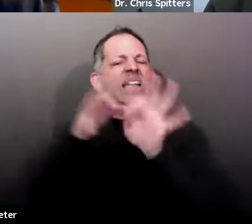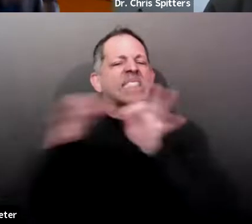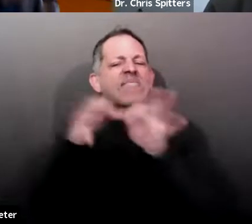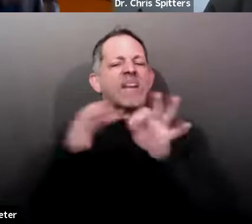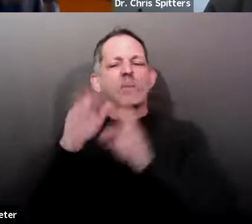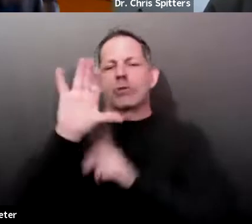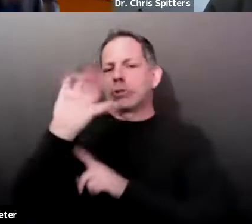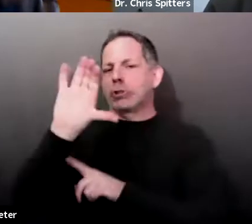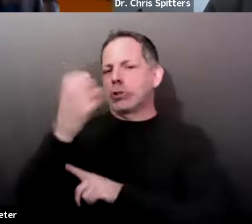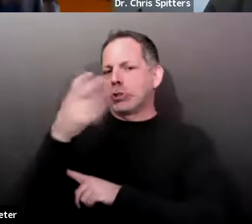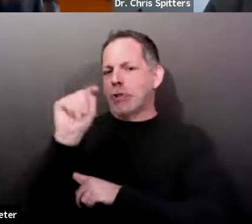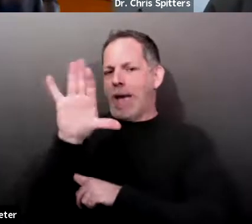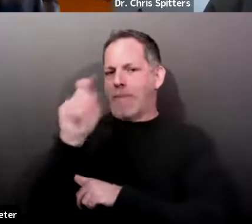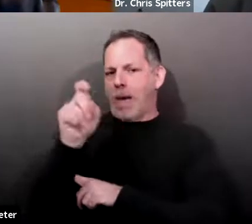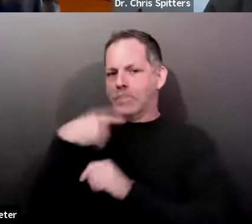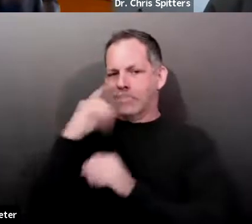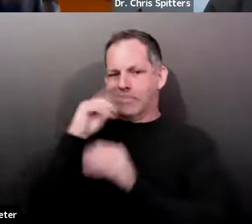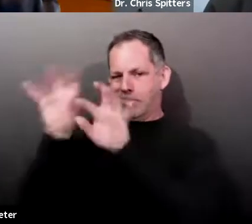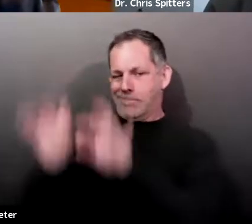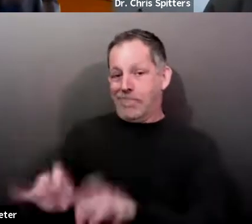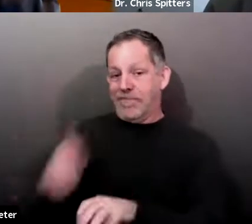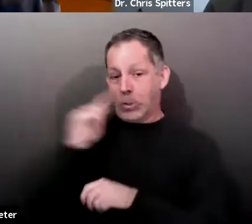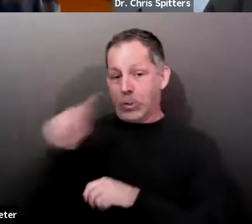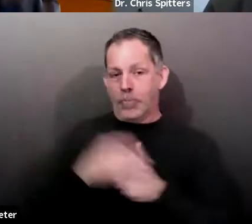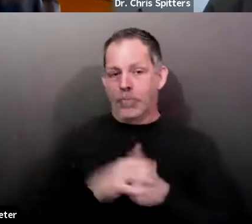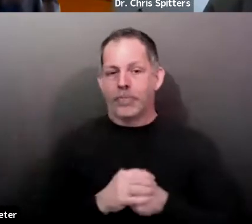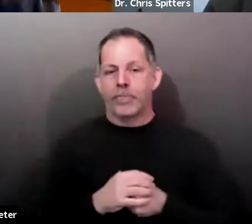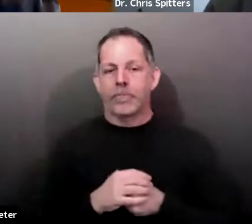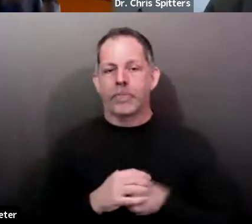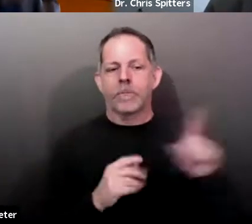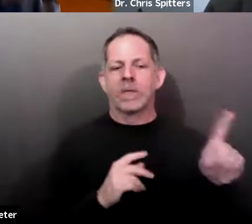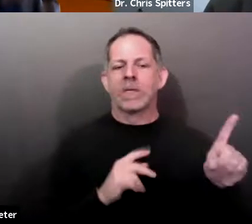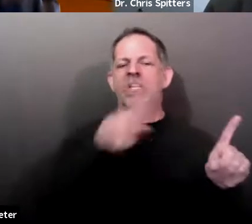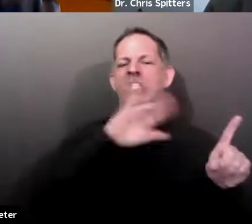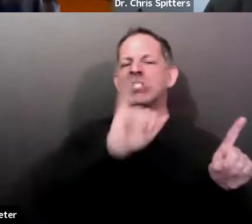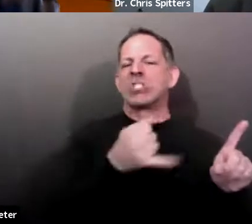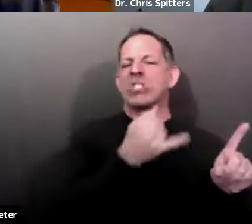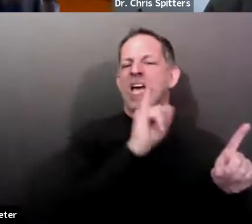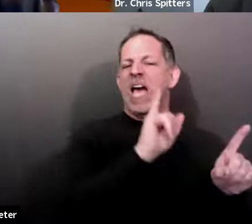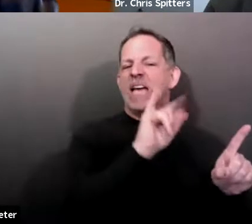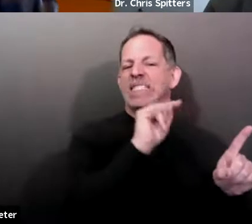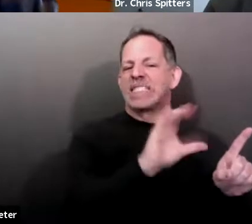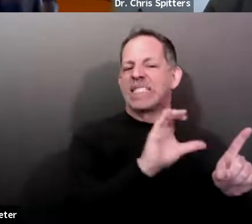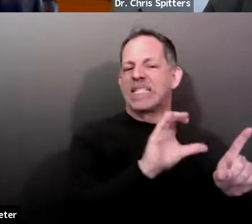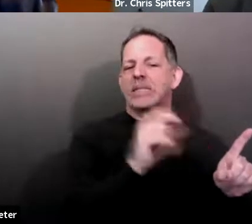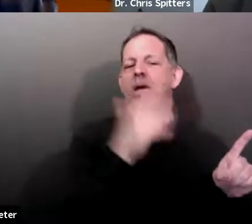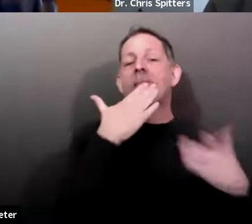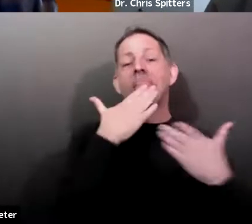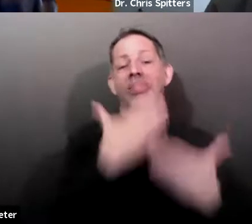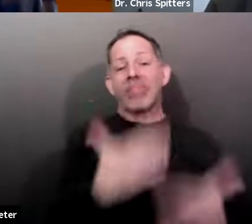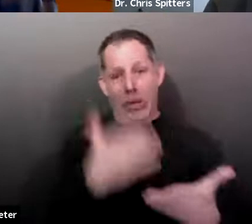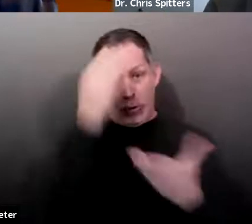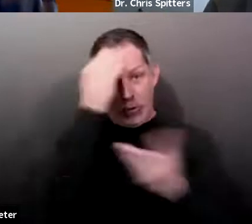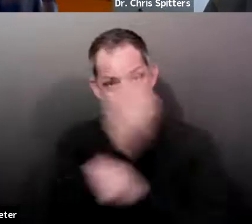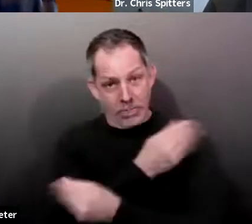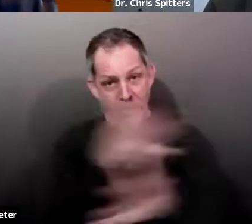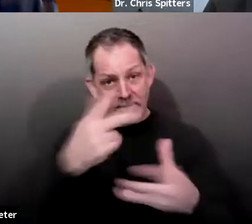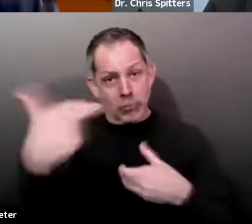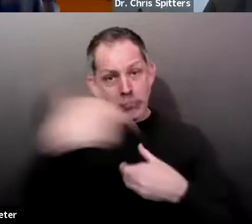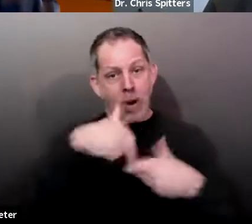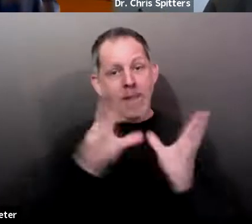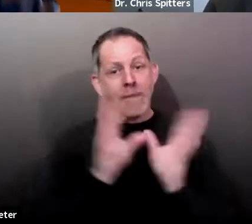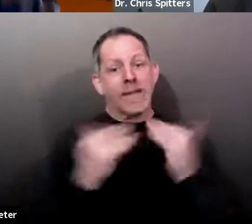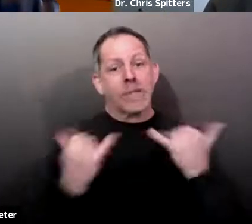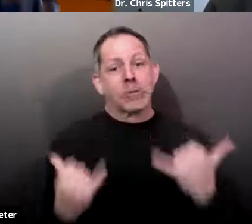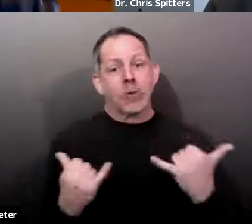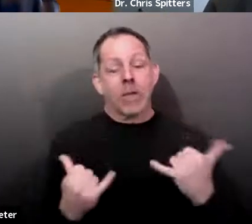This is Kristin in the Joint Information Center. Thank you again for joining us today and for your questions. We're going to go ahead and wrap up.